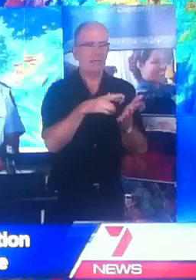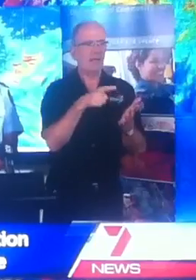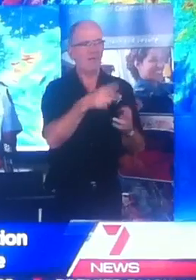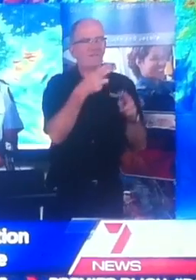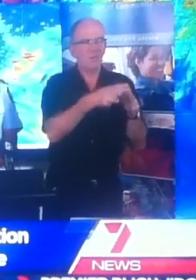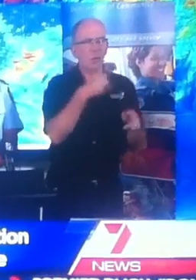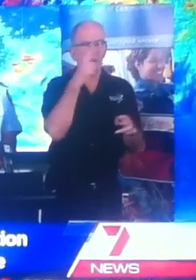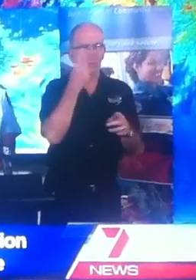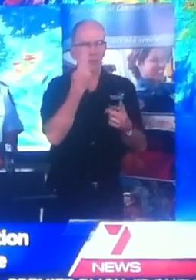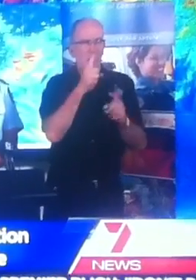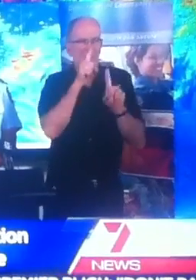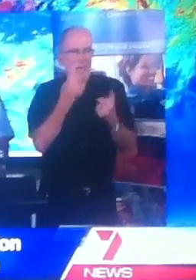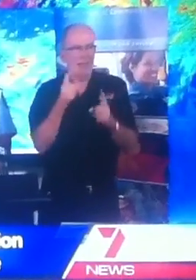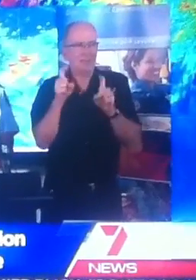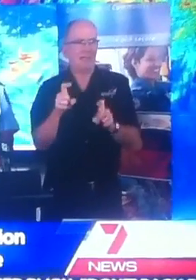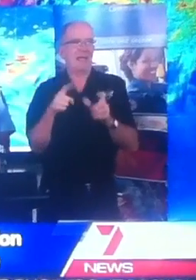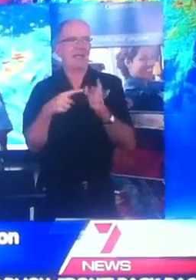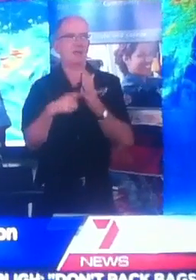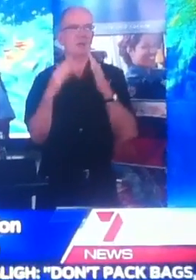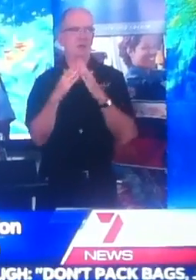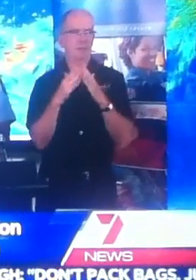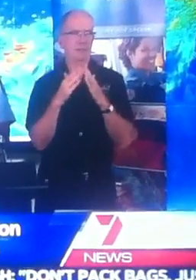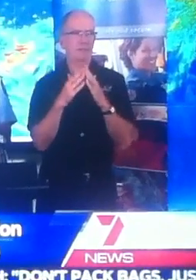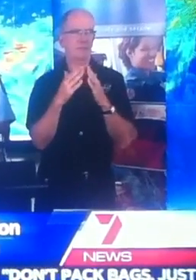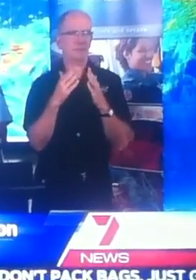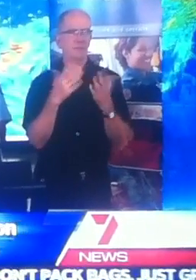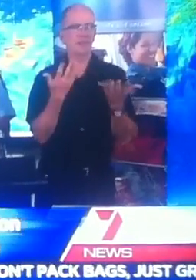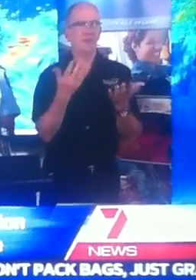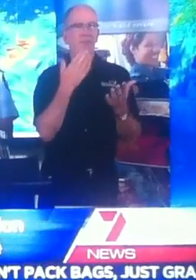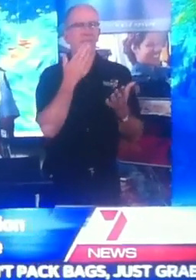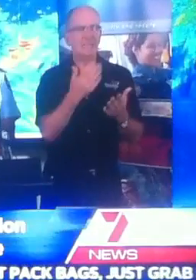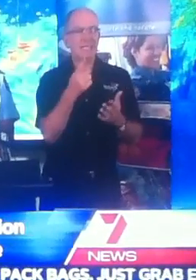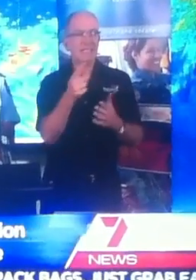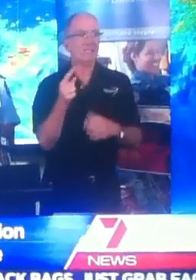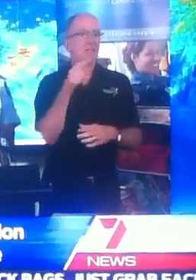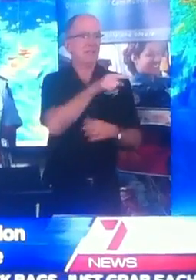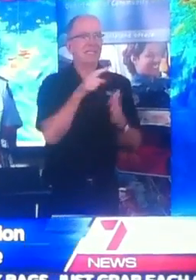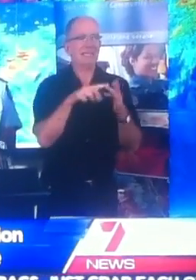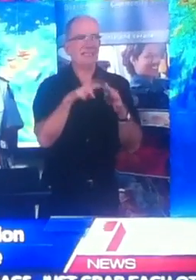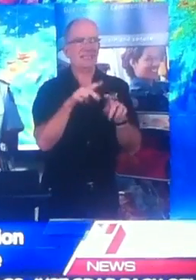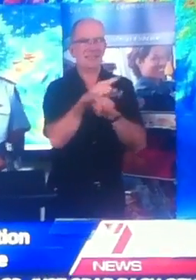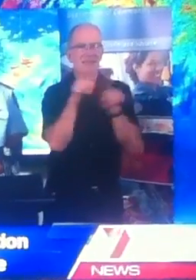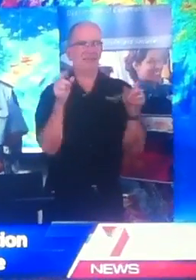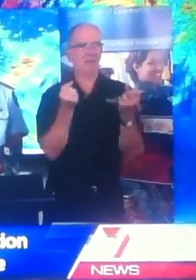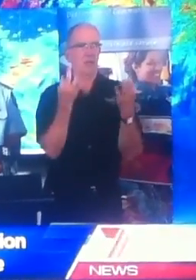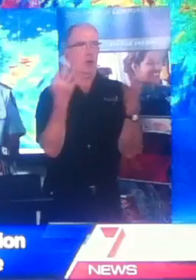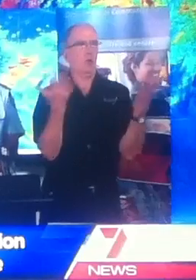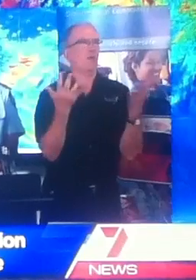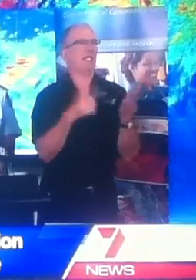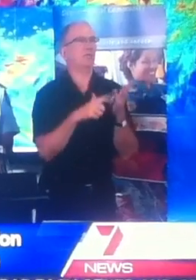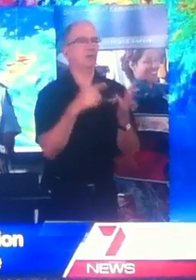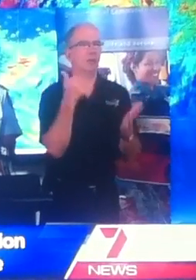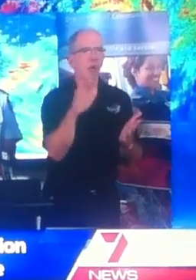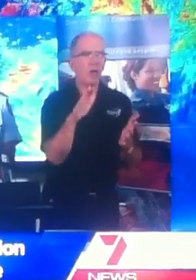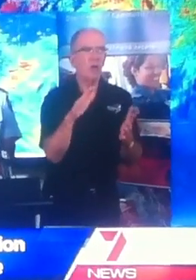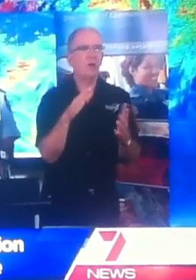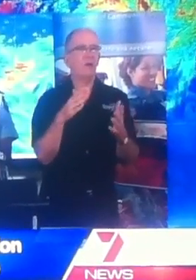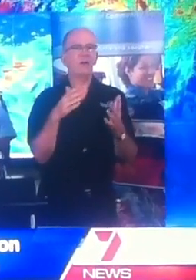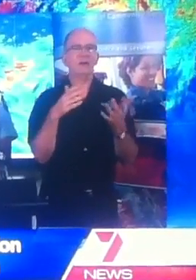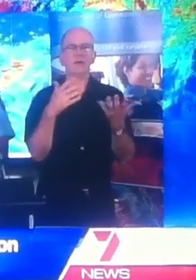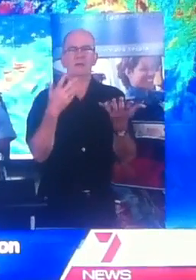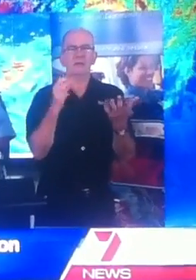homes or the home of a friend. So please only go to the evacuation centres if you are firstly in a flood or